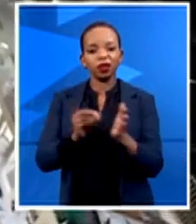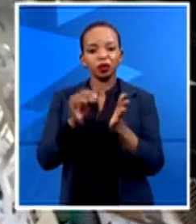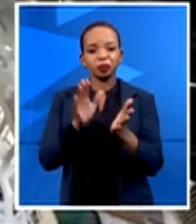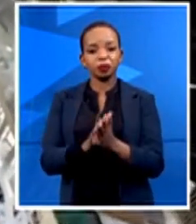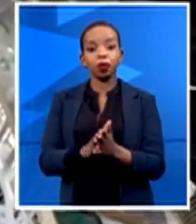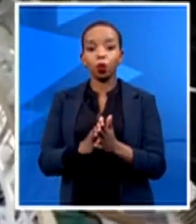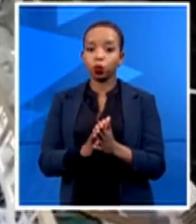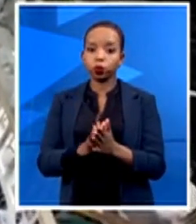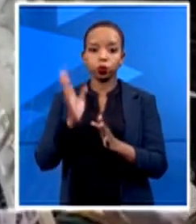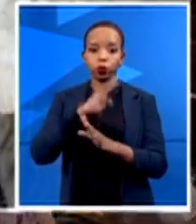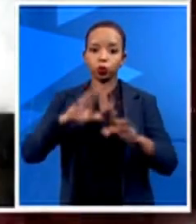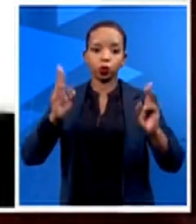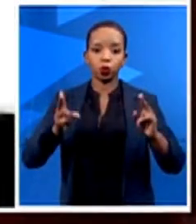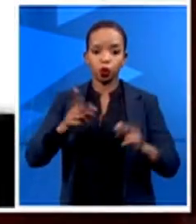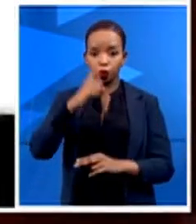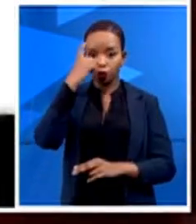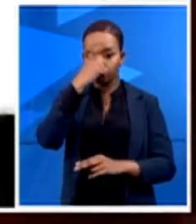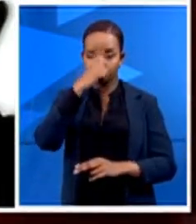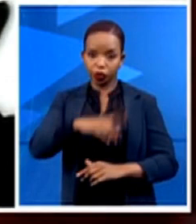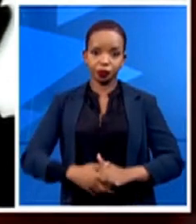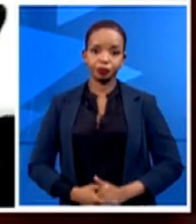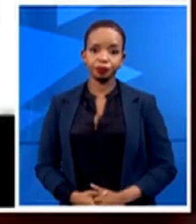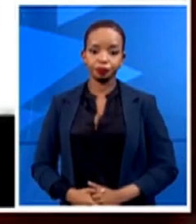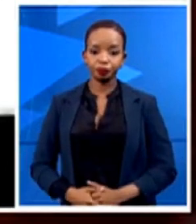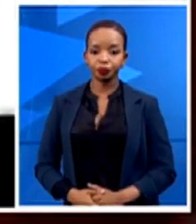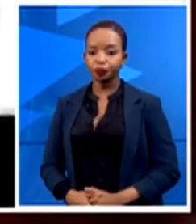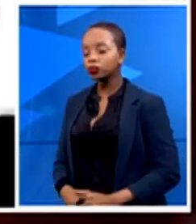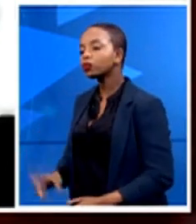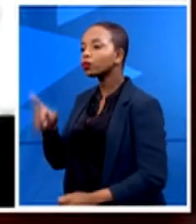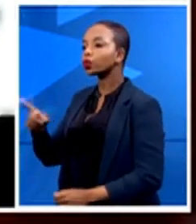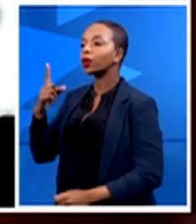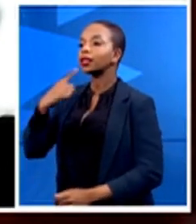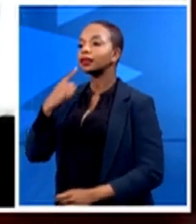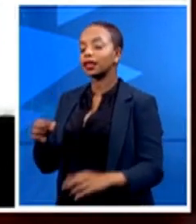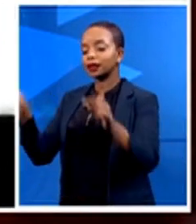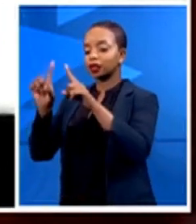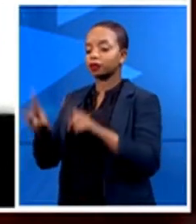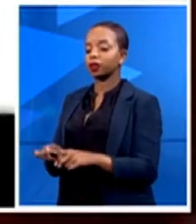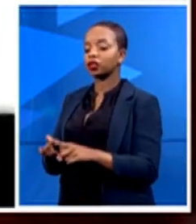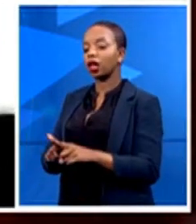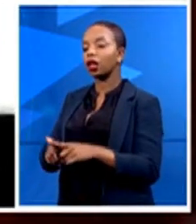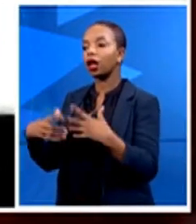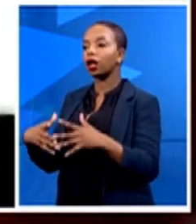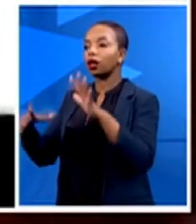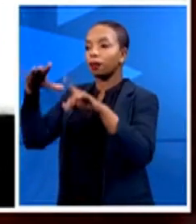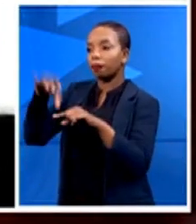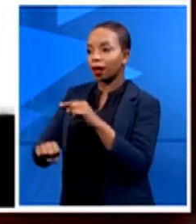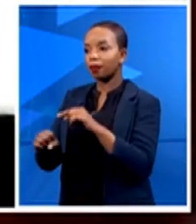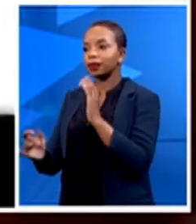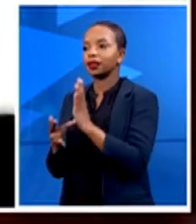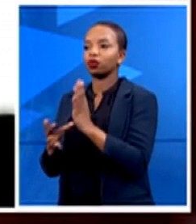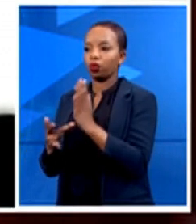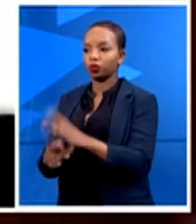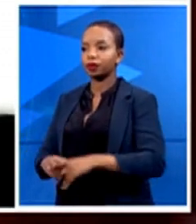you're talking about this facial recognition technology. It seems like a lot of these technologies were on the periphery, just sitting,